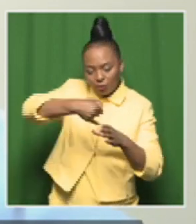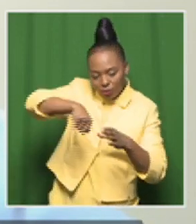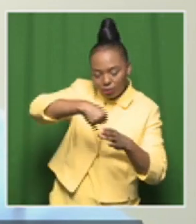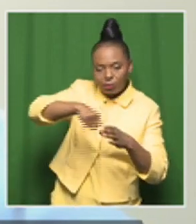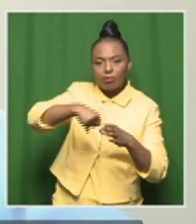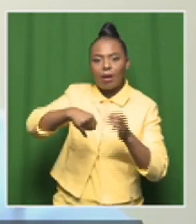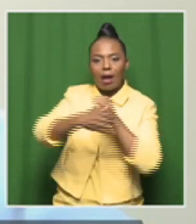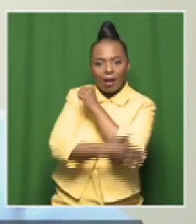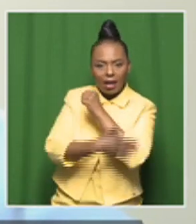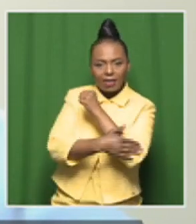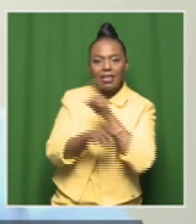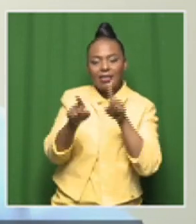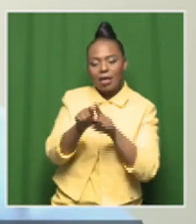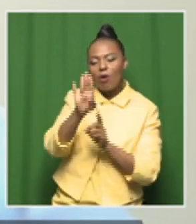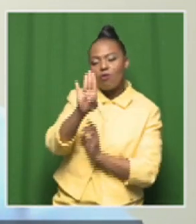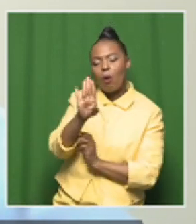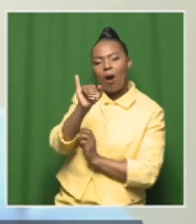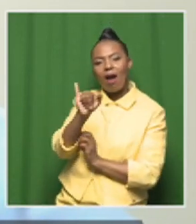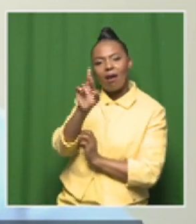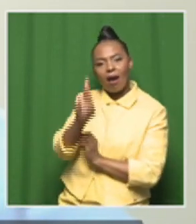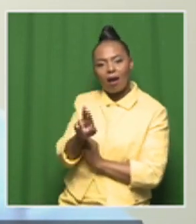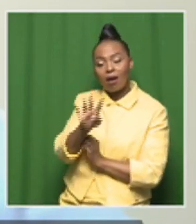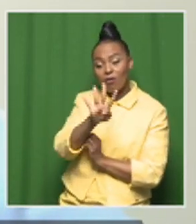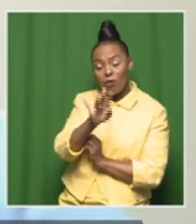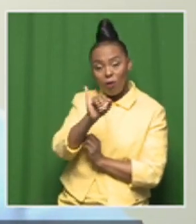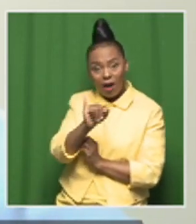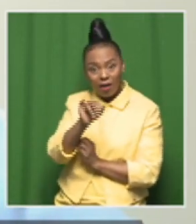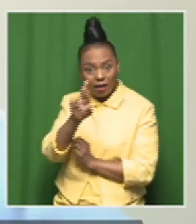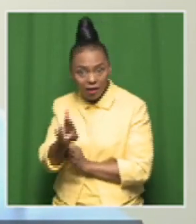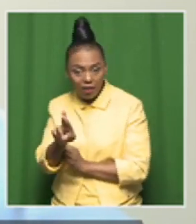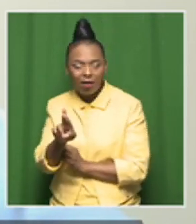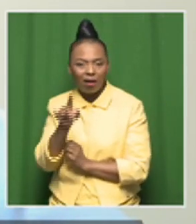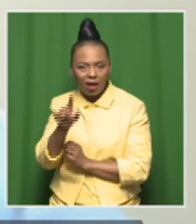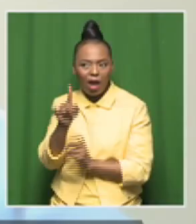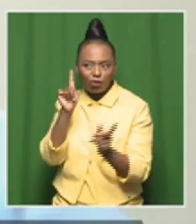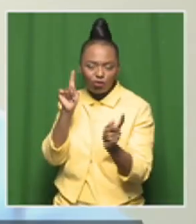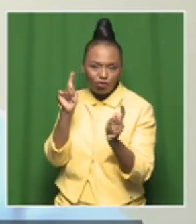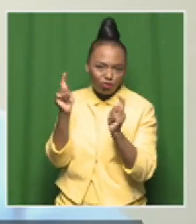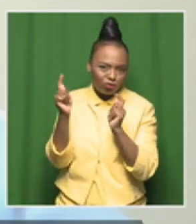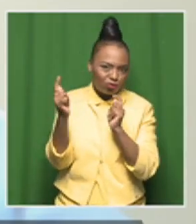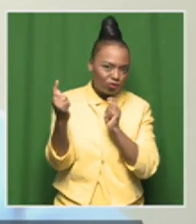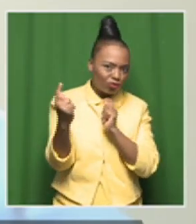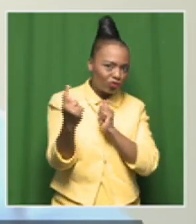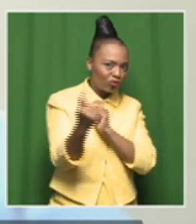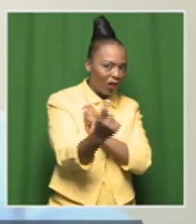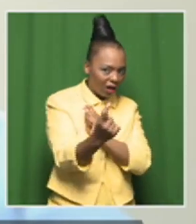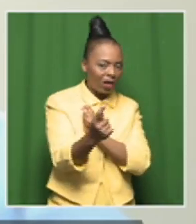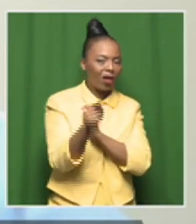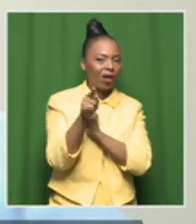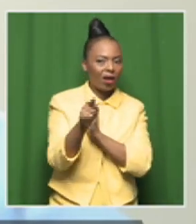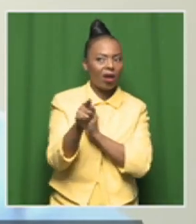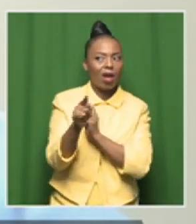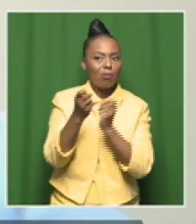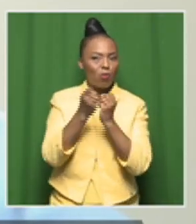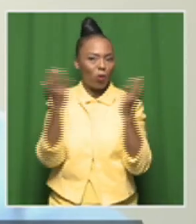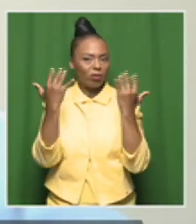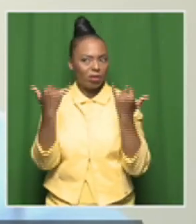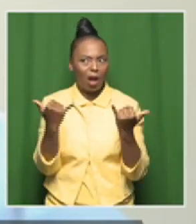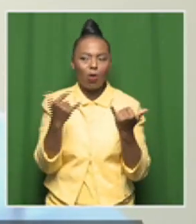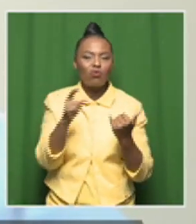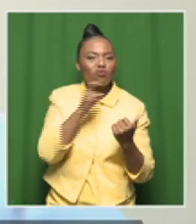fourth industrial revolution and the transition into more technology-related